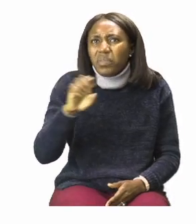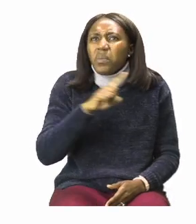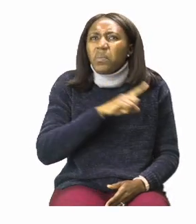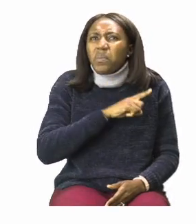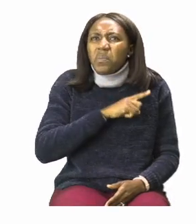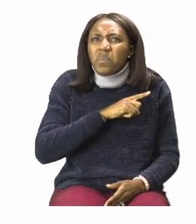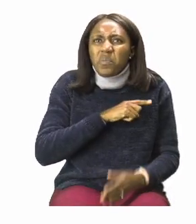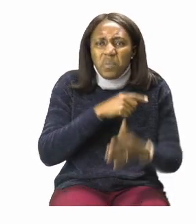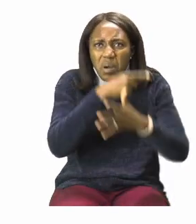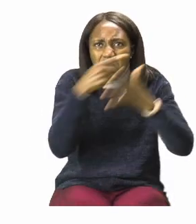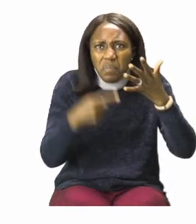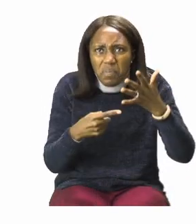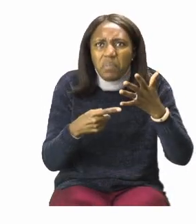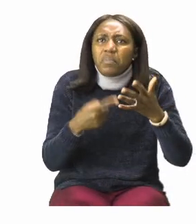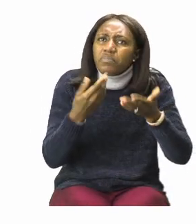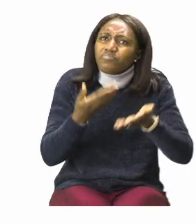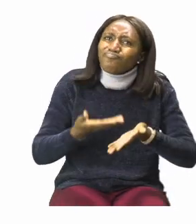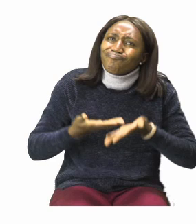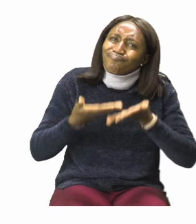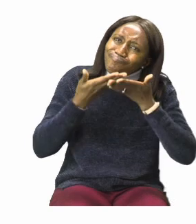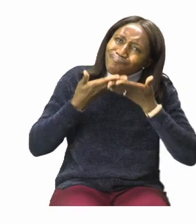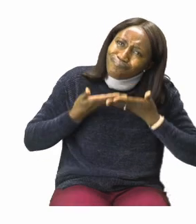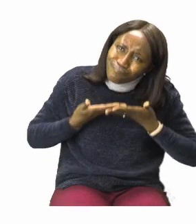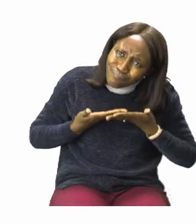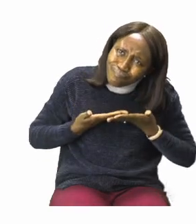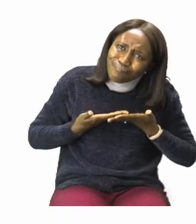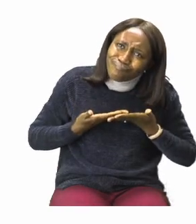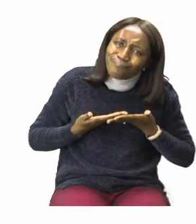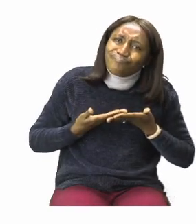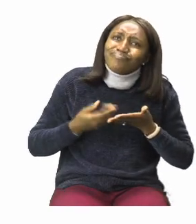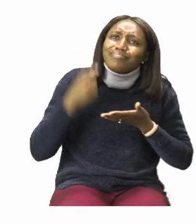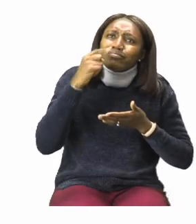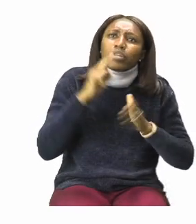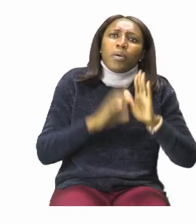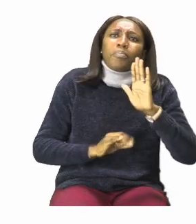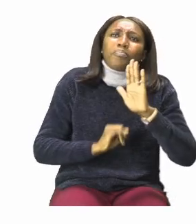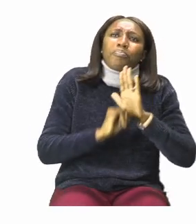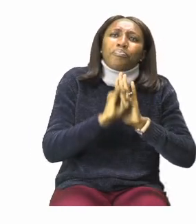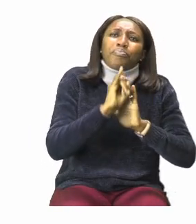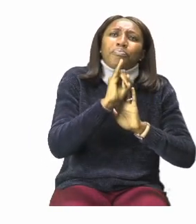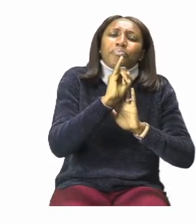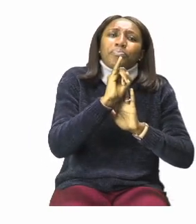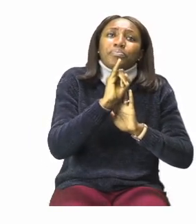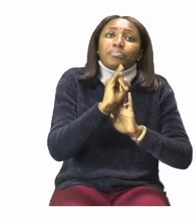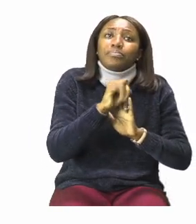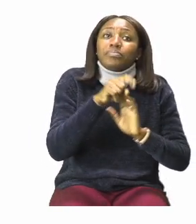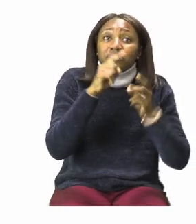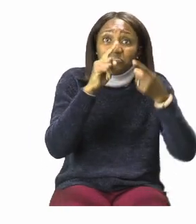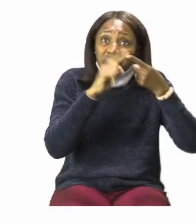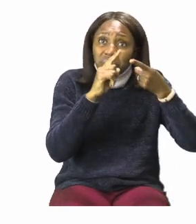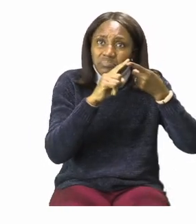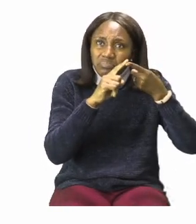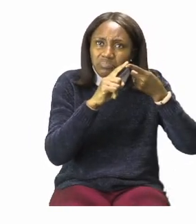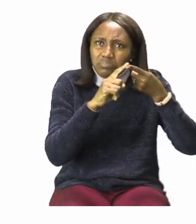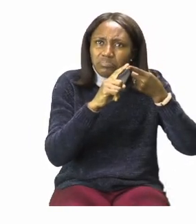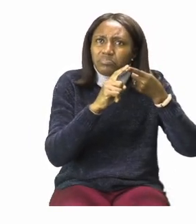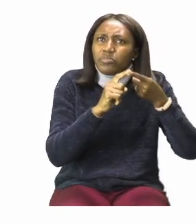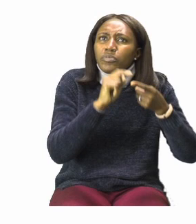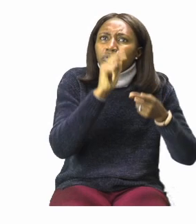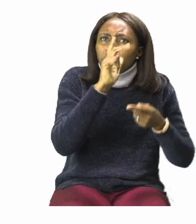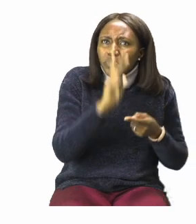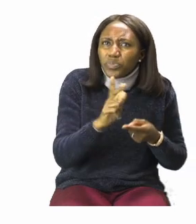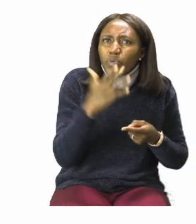speaking. So we need to know the meaning of each of these words. A pedestrian is someone who travels